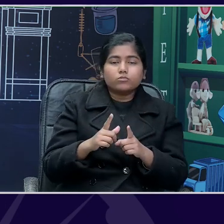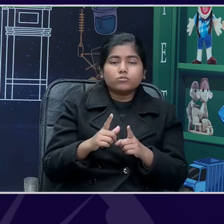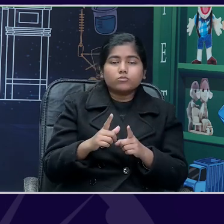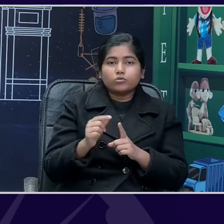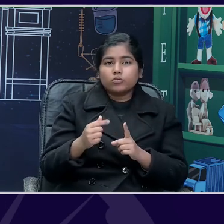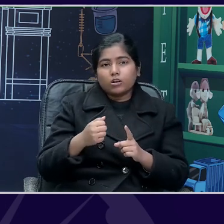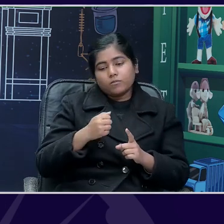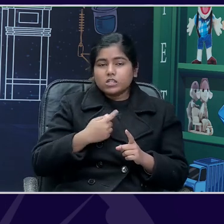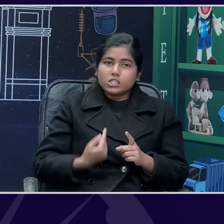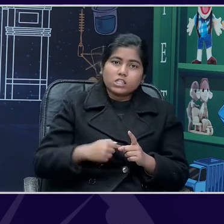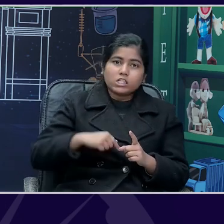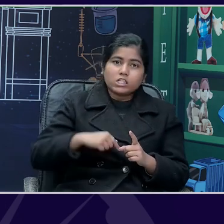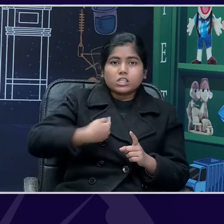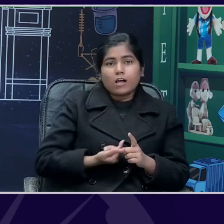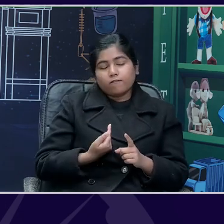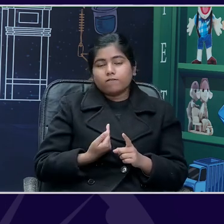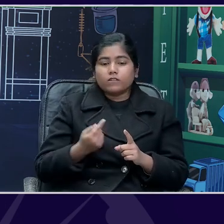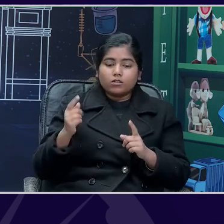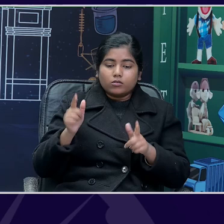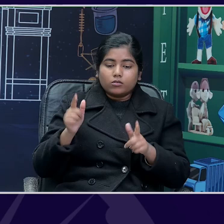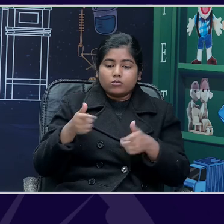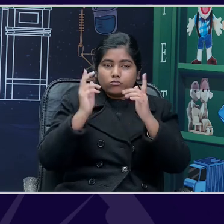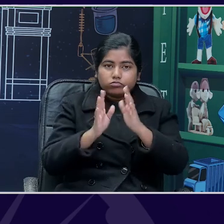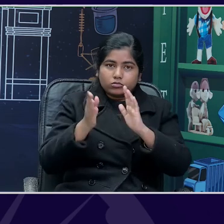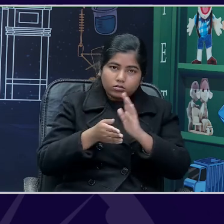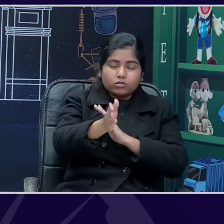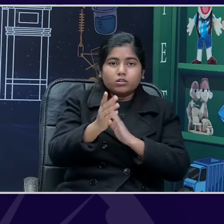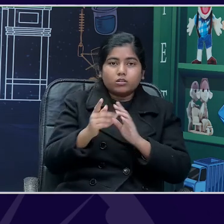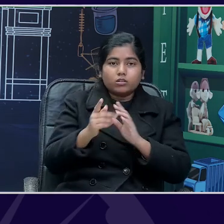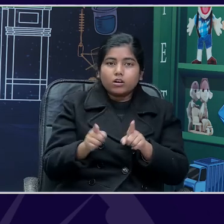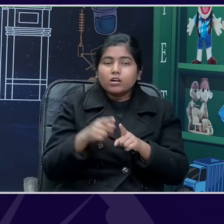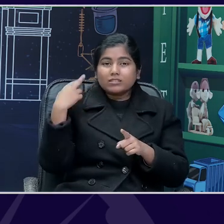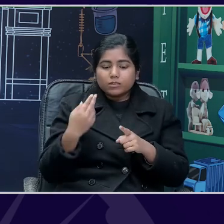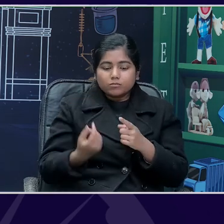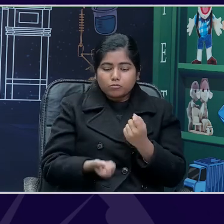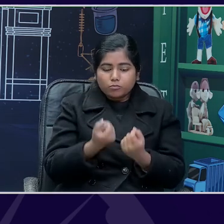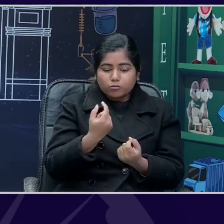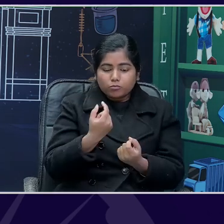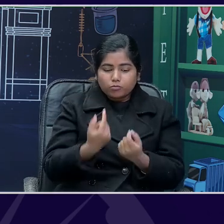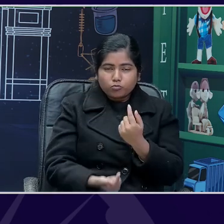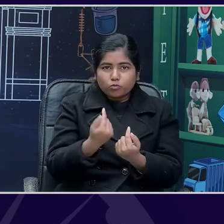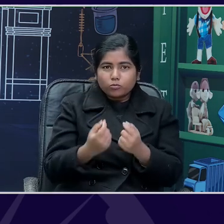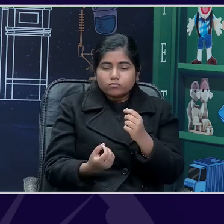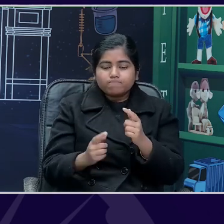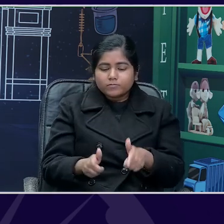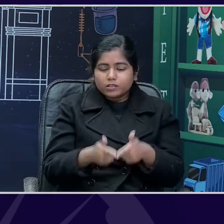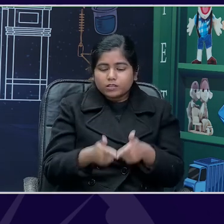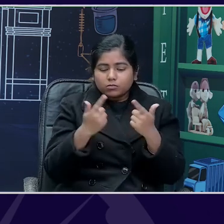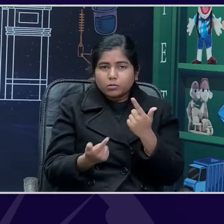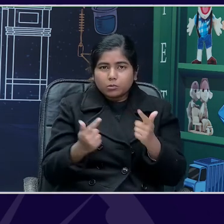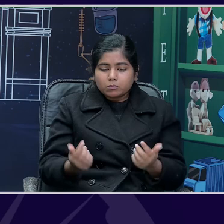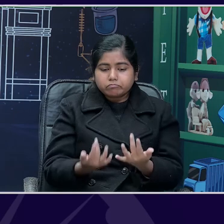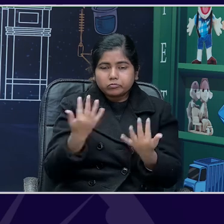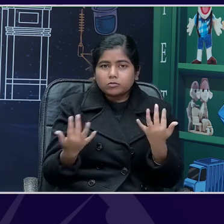the journey he would cover on his own because the bushes are too thick. But the real reason was that he did not